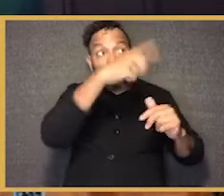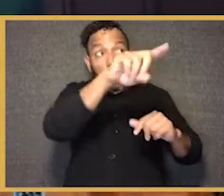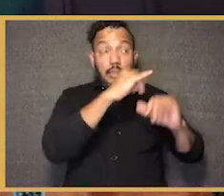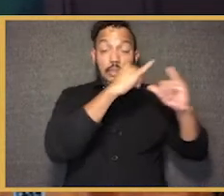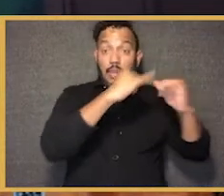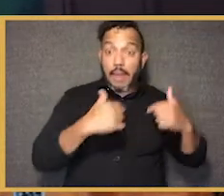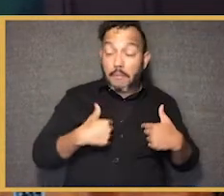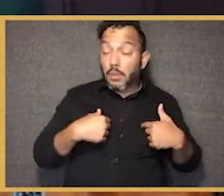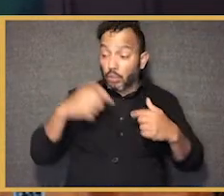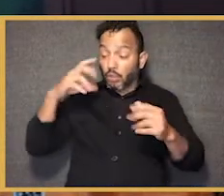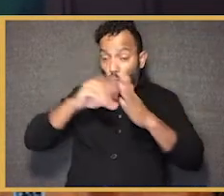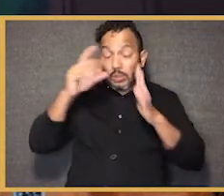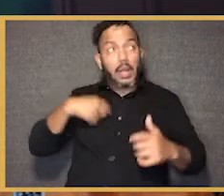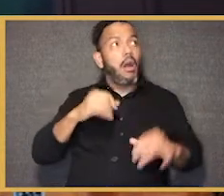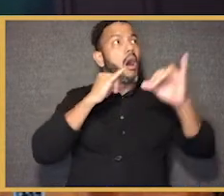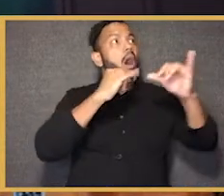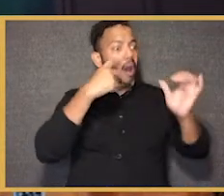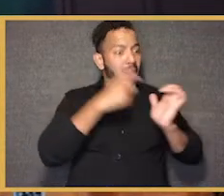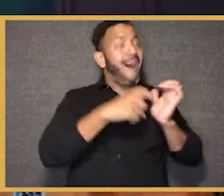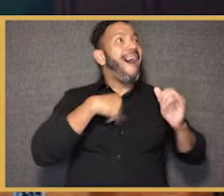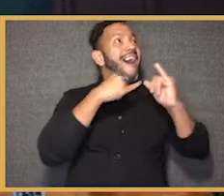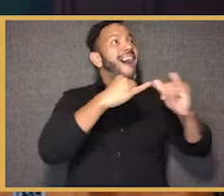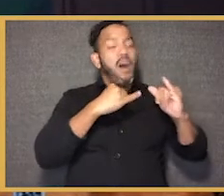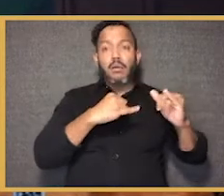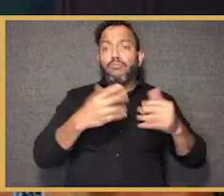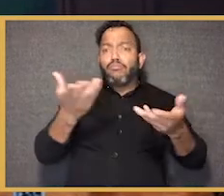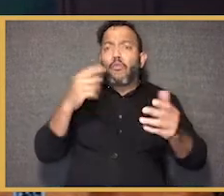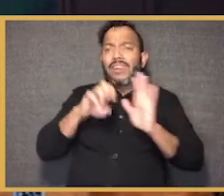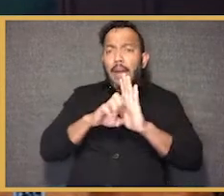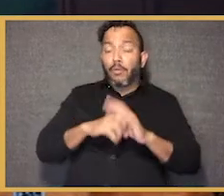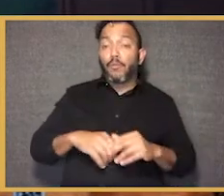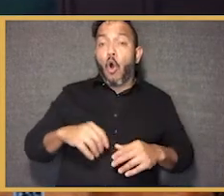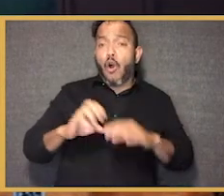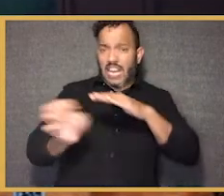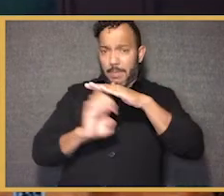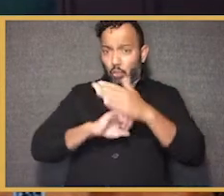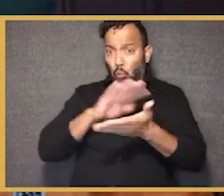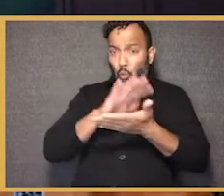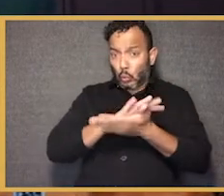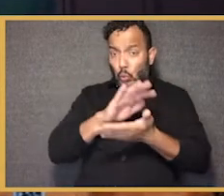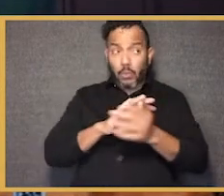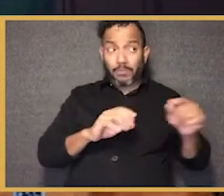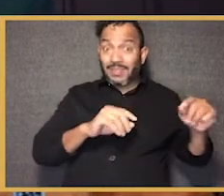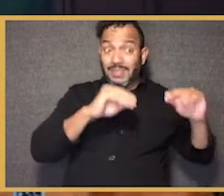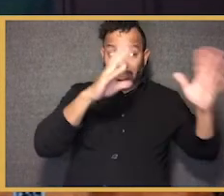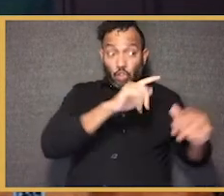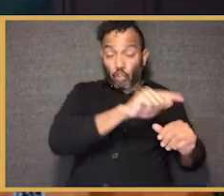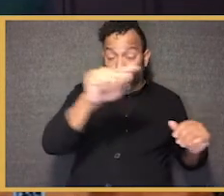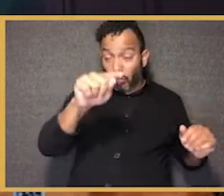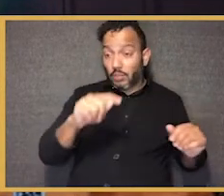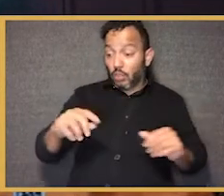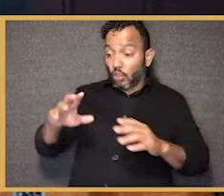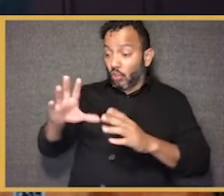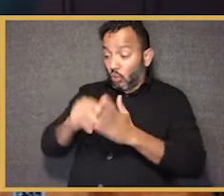leadership? We have good evidence that shows that for an African American elementary school student having just one black teacher in